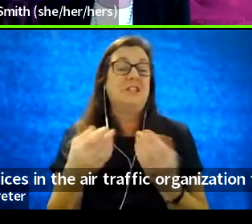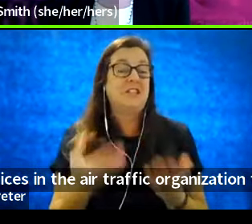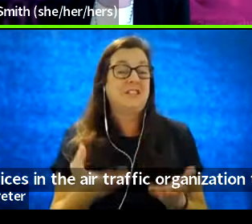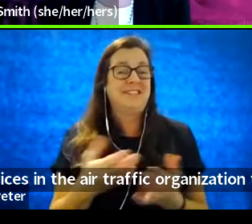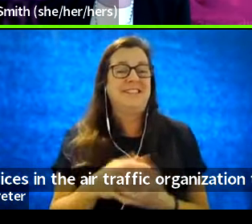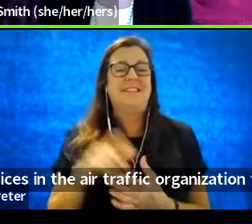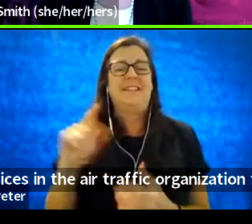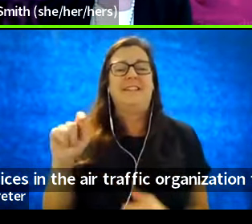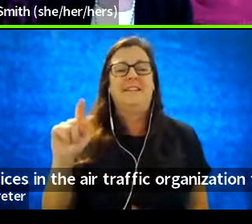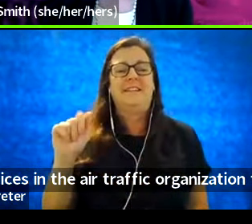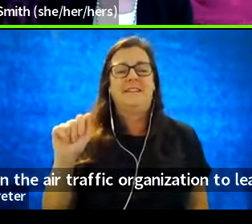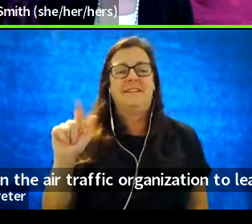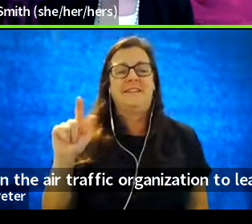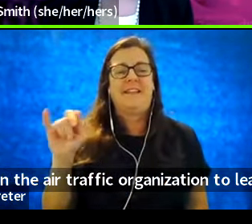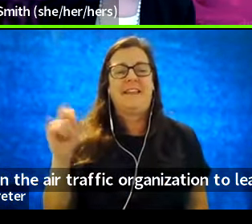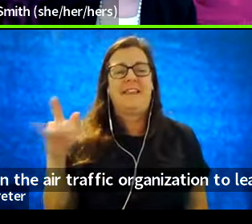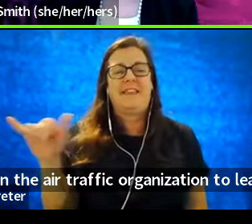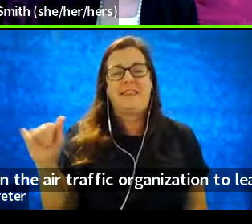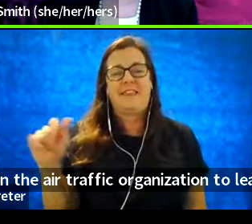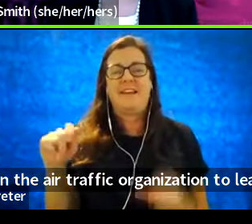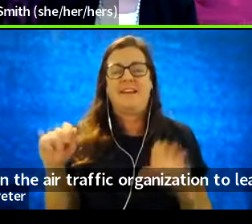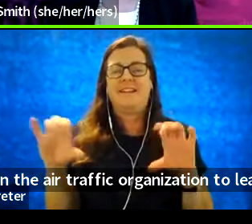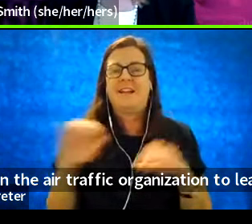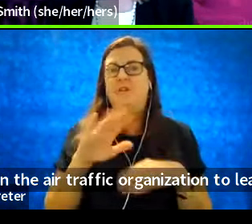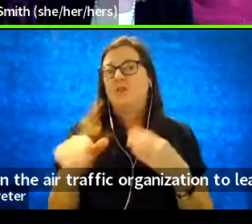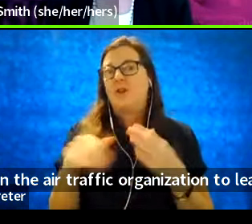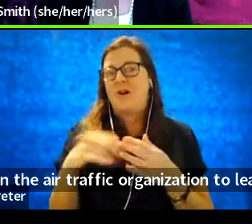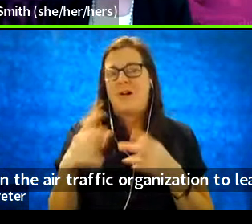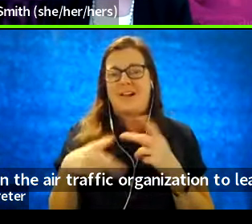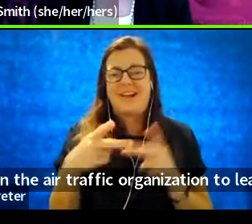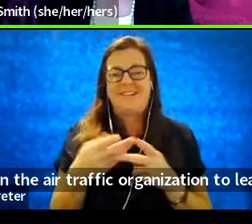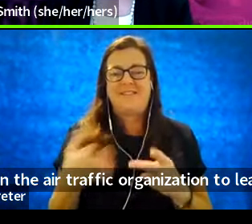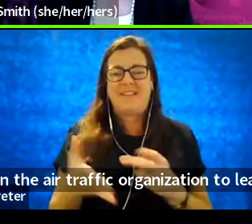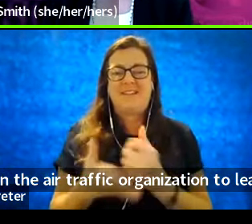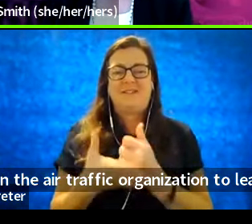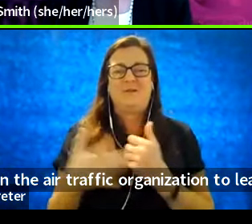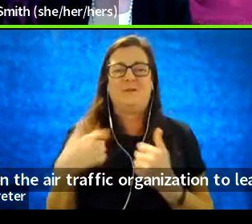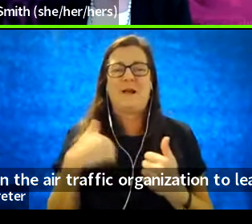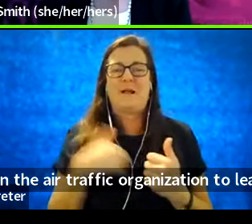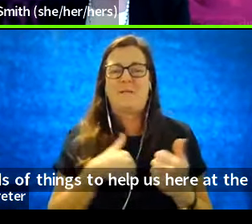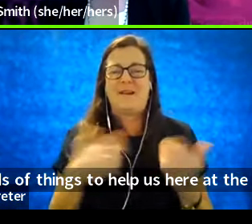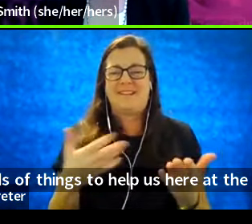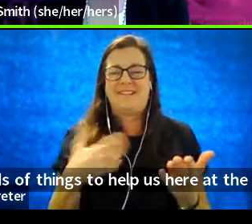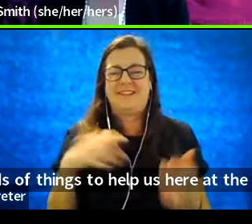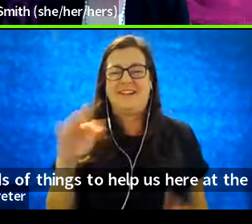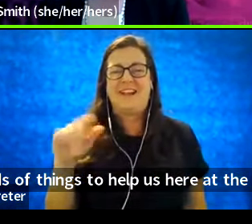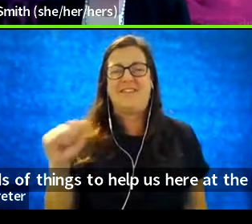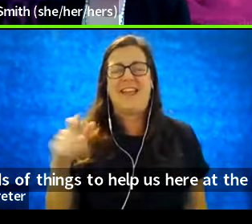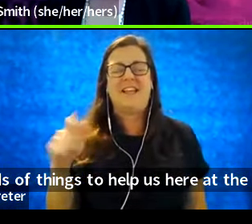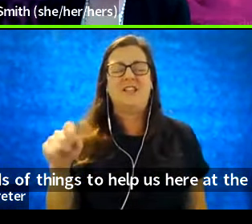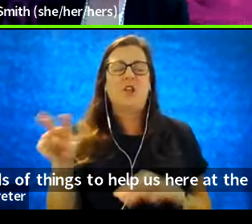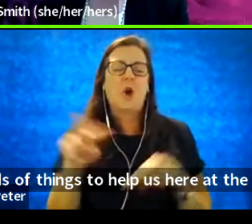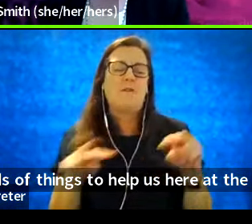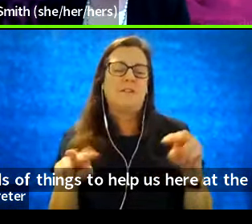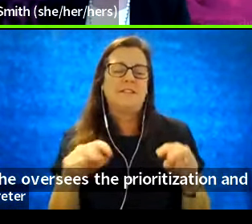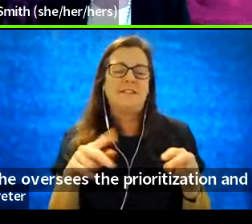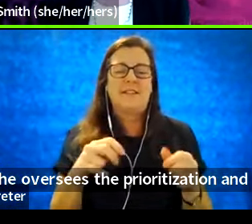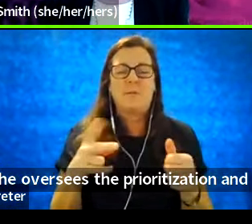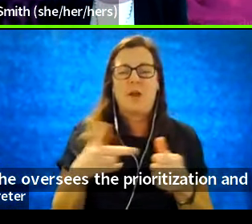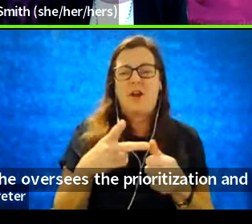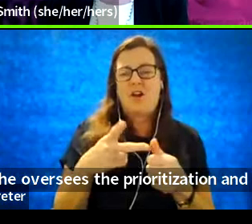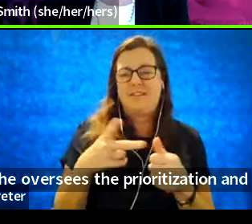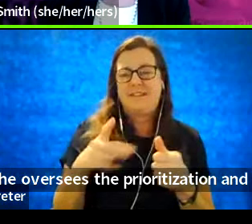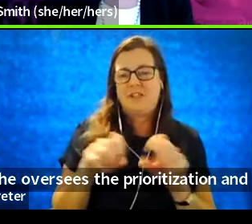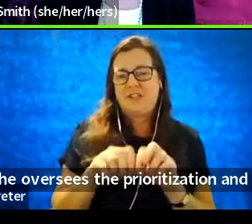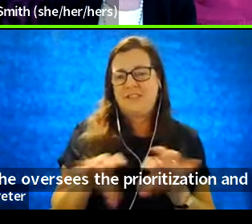Lethia does all kinds of things to help us here at the FAA. She oversees the prioritization and distribution